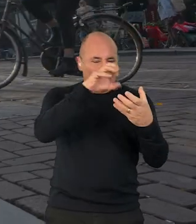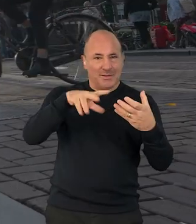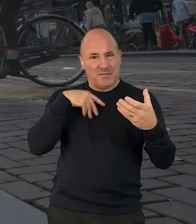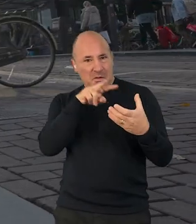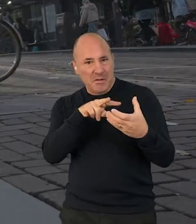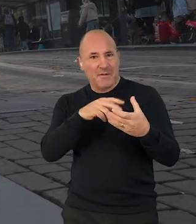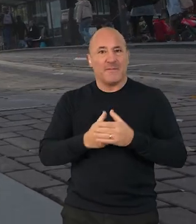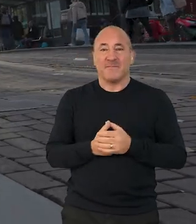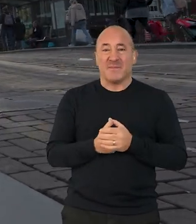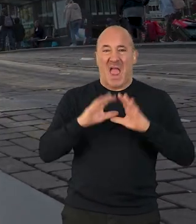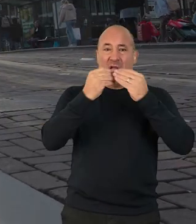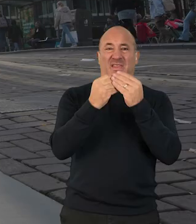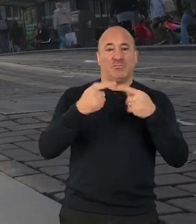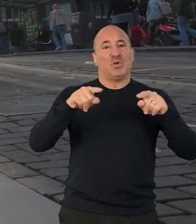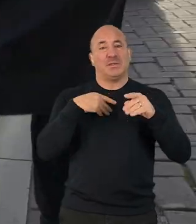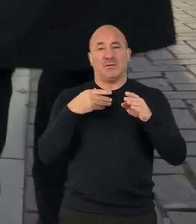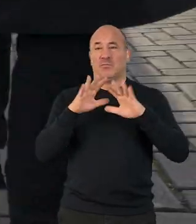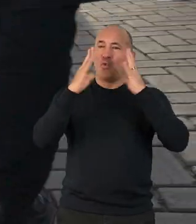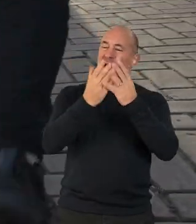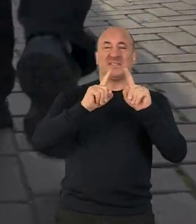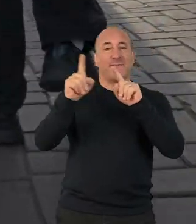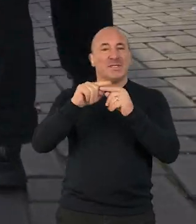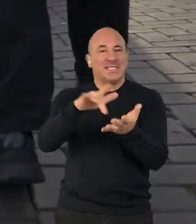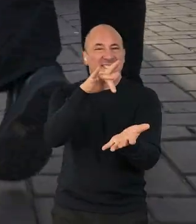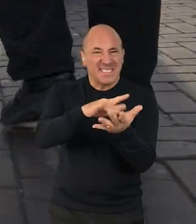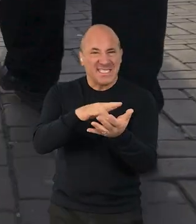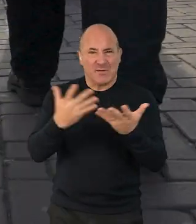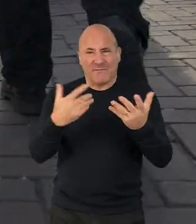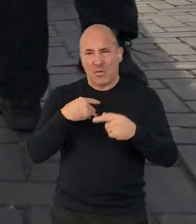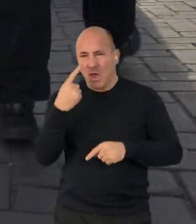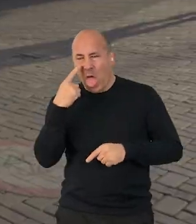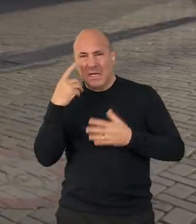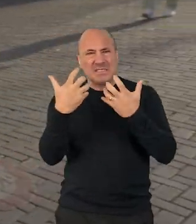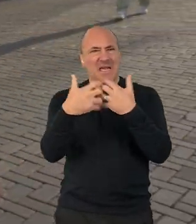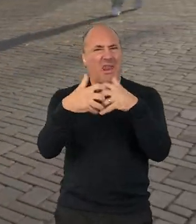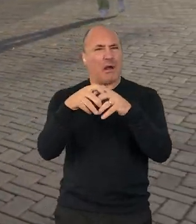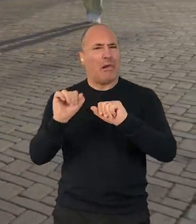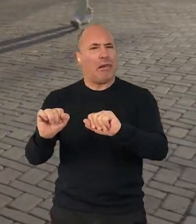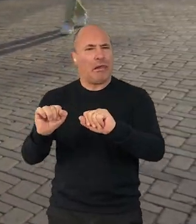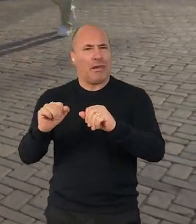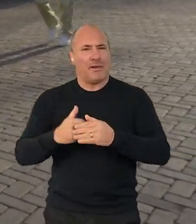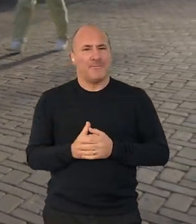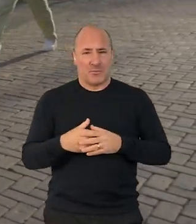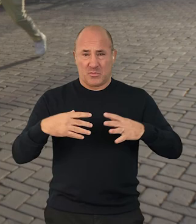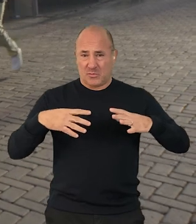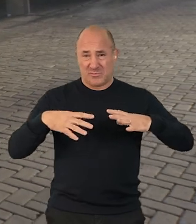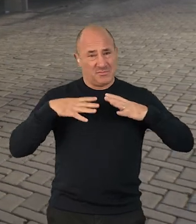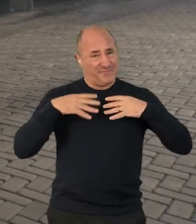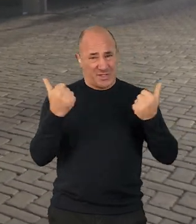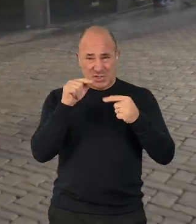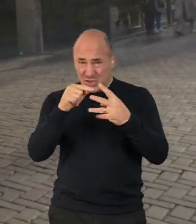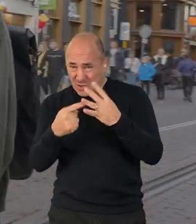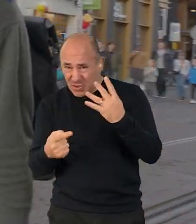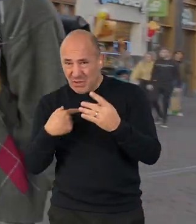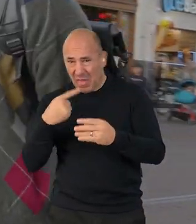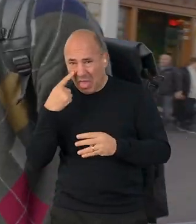So as we take everything's music to different cities around the world we're obviously going to look to develop the technical experience. A lot of what we've already done, we've kind of